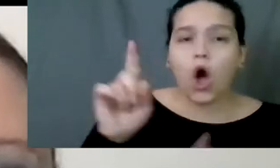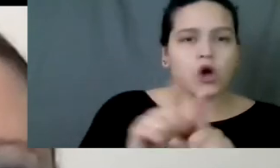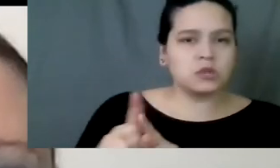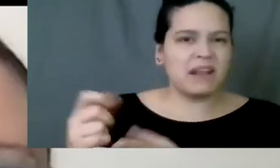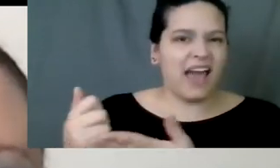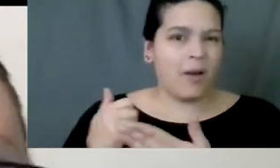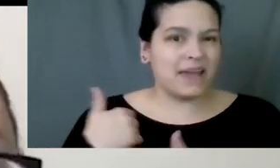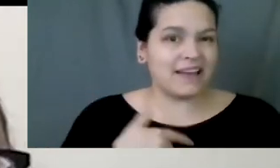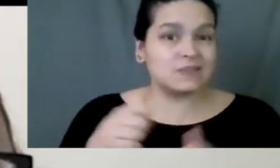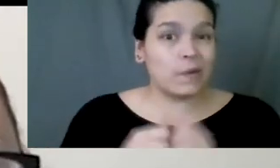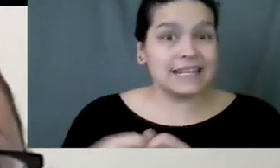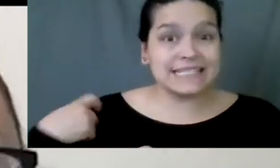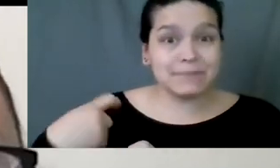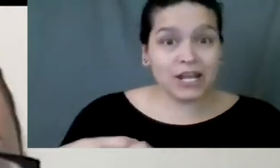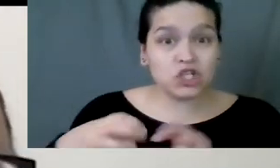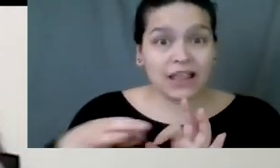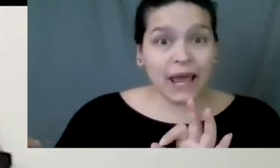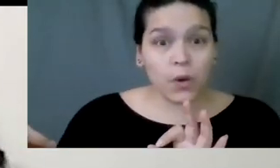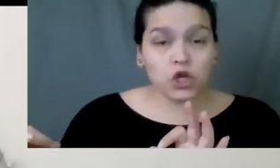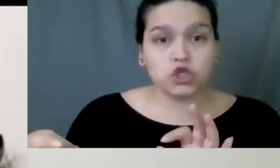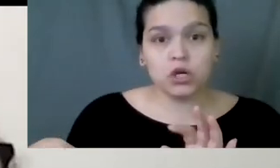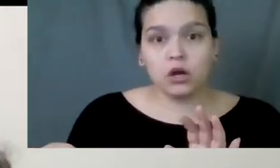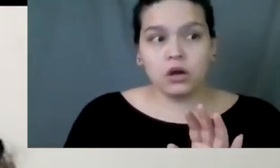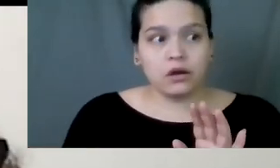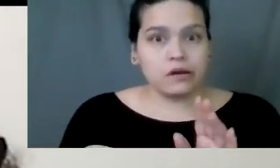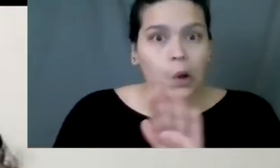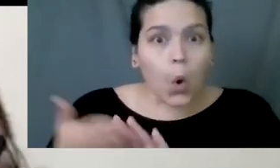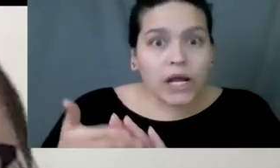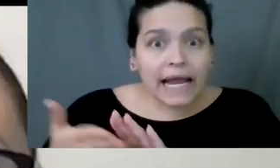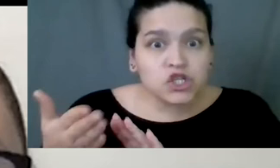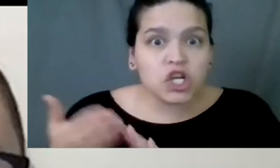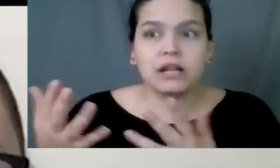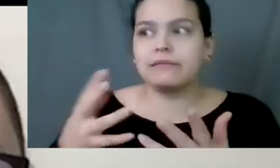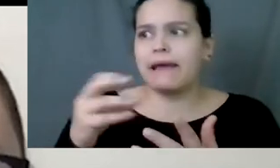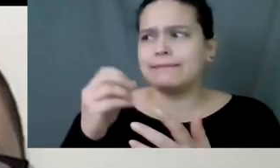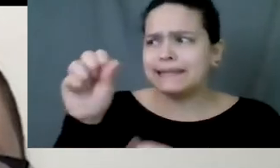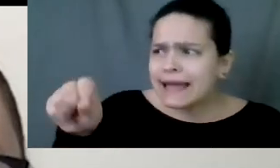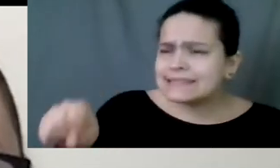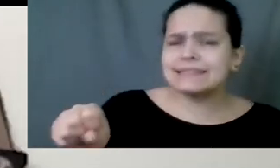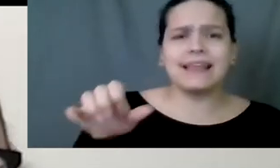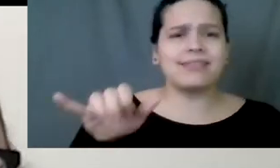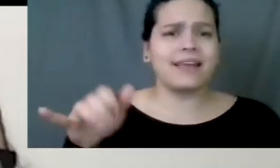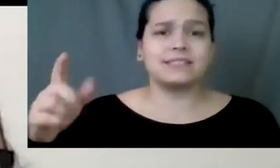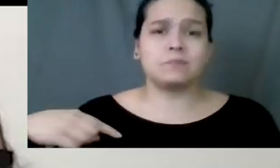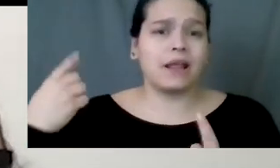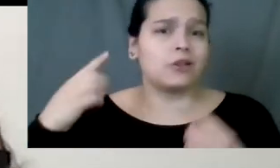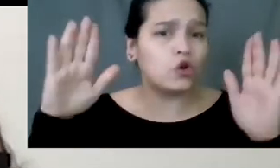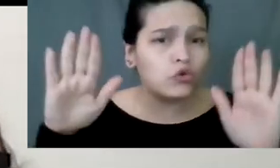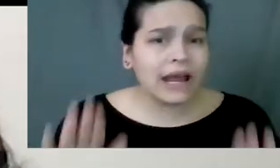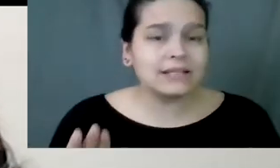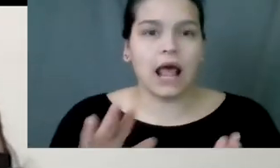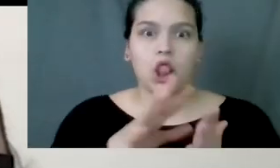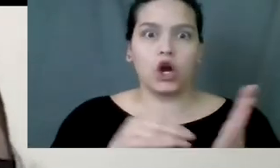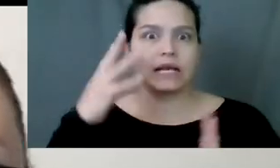has also been helping us on the back end with Spanish language coordination. And yeah, it's been really